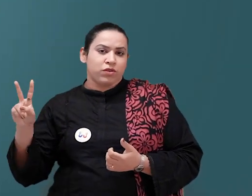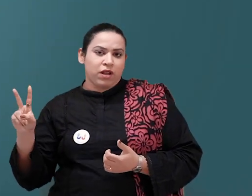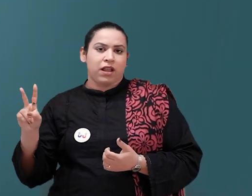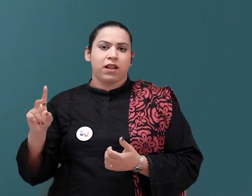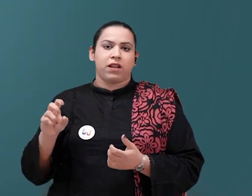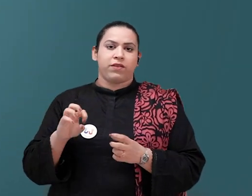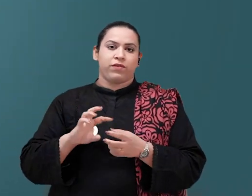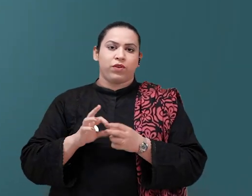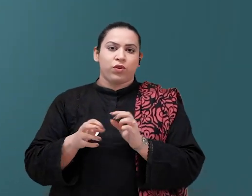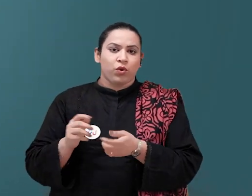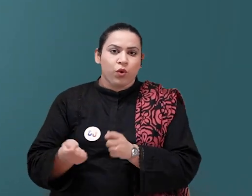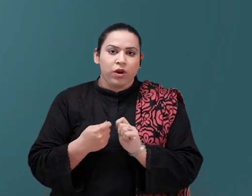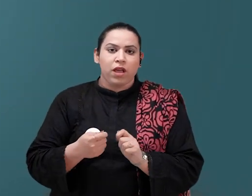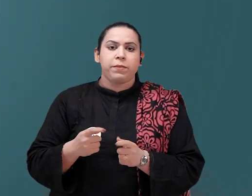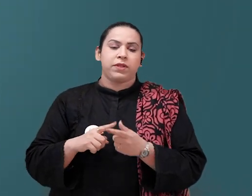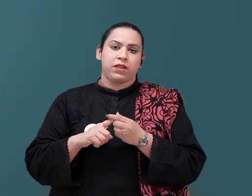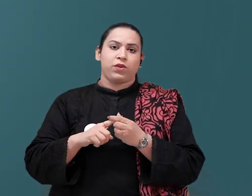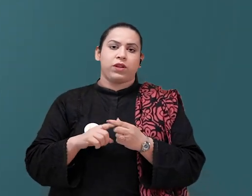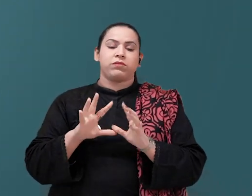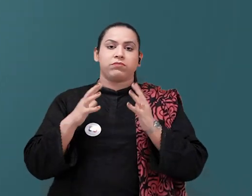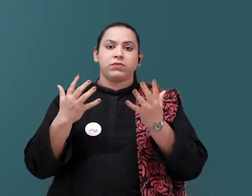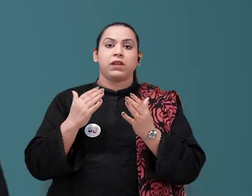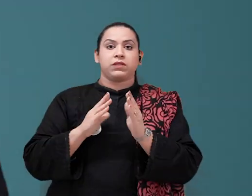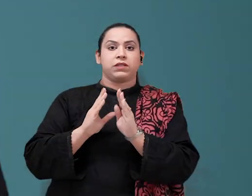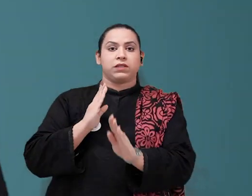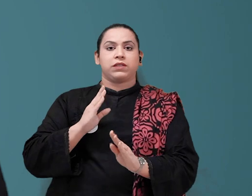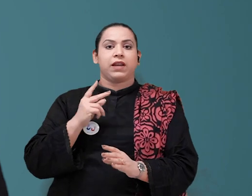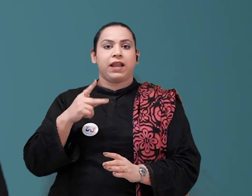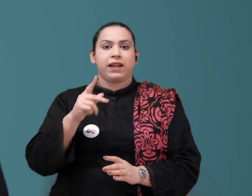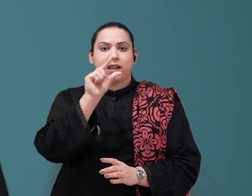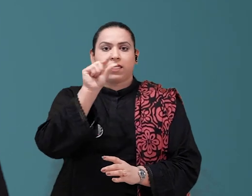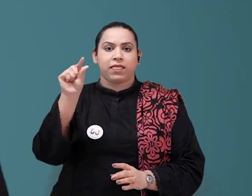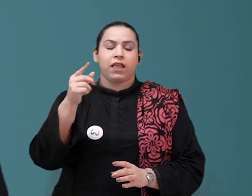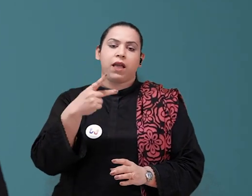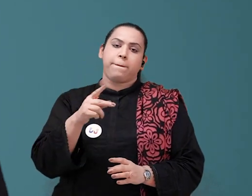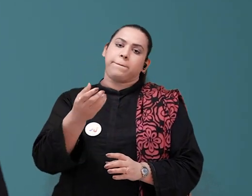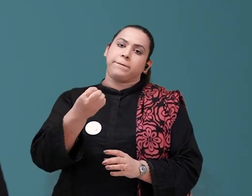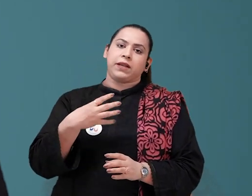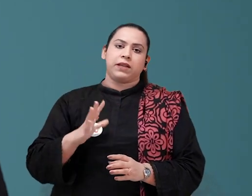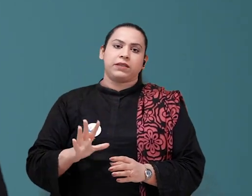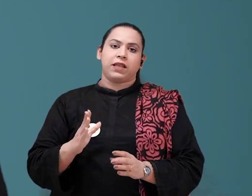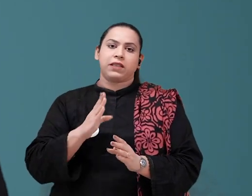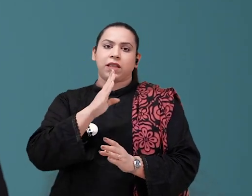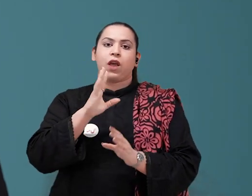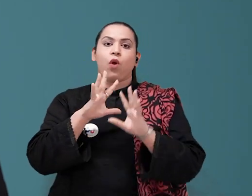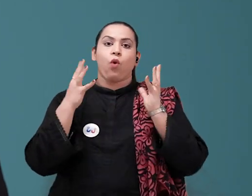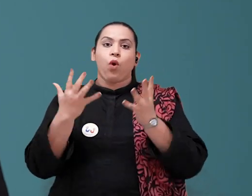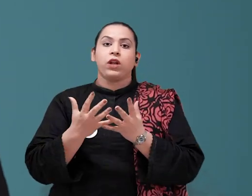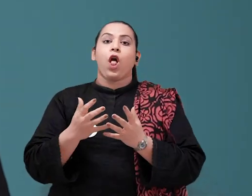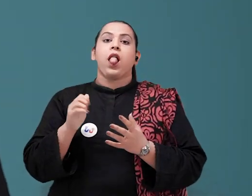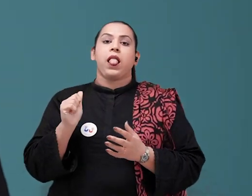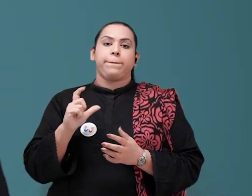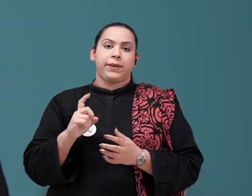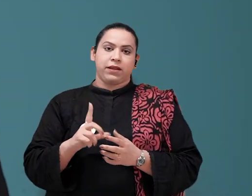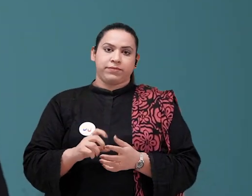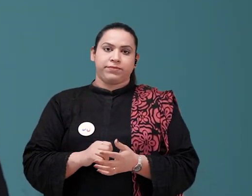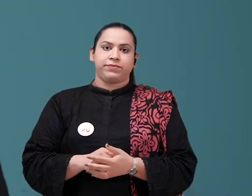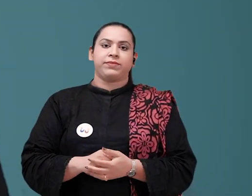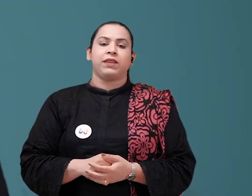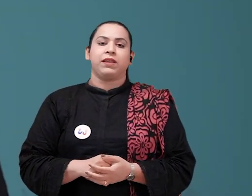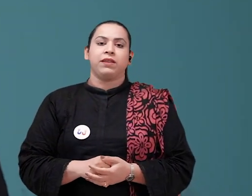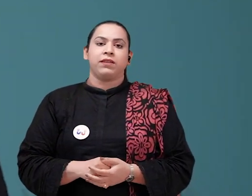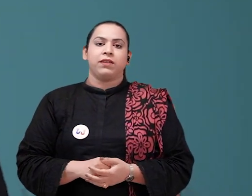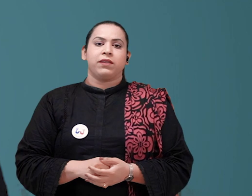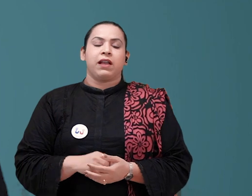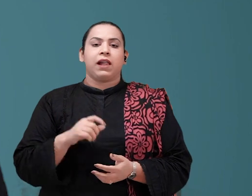There are tournaments, where you direct titles. But, that is only World Olympia, where you can go and win a direct title. Or, else, you have to